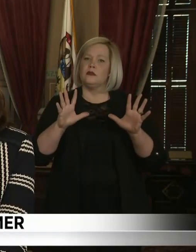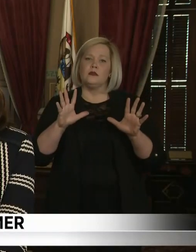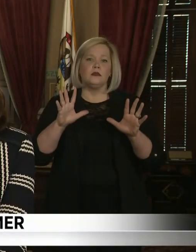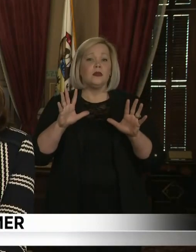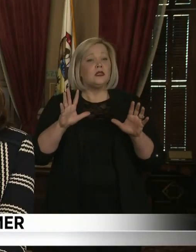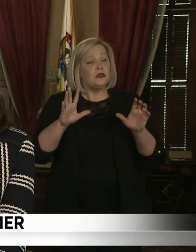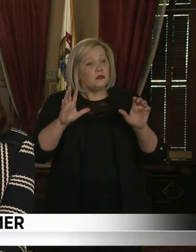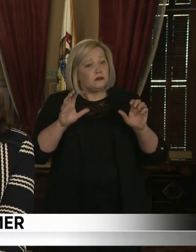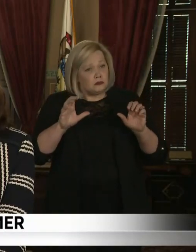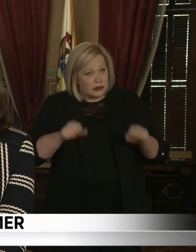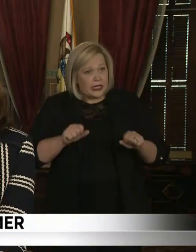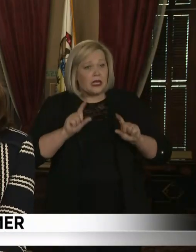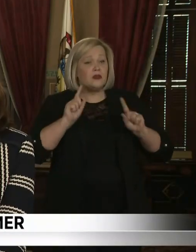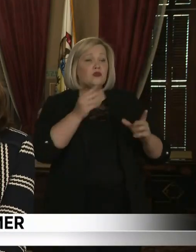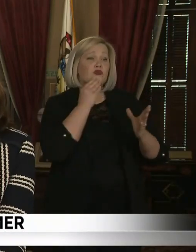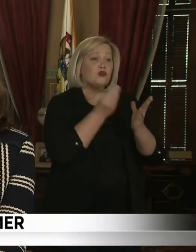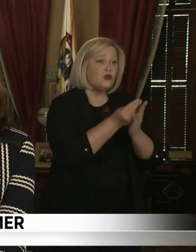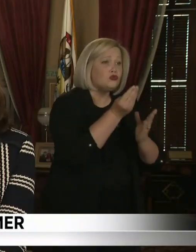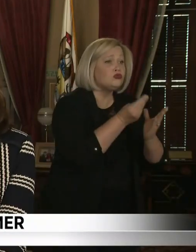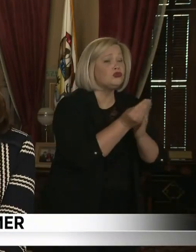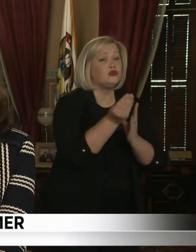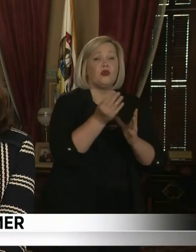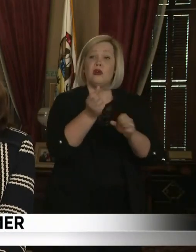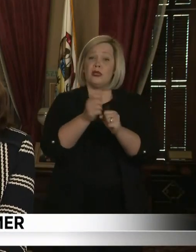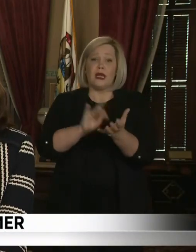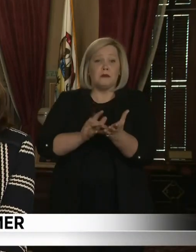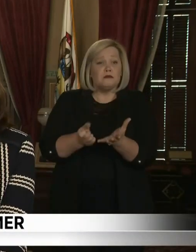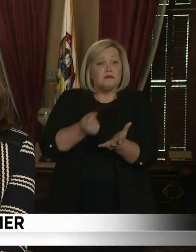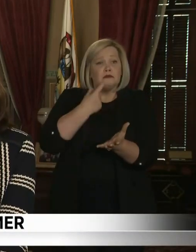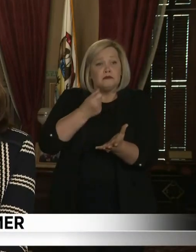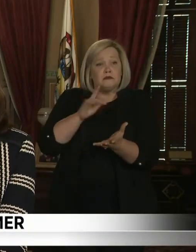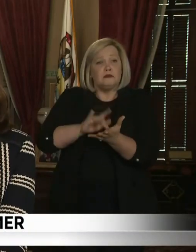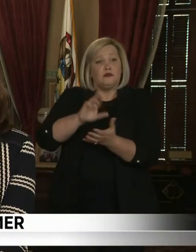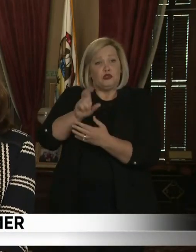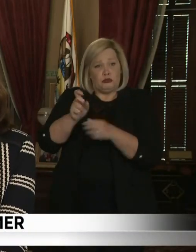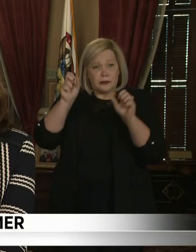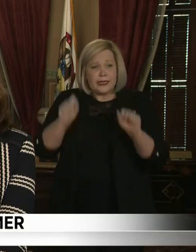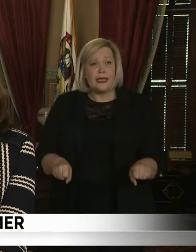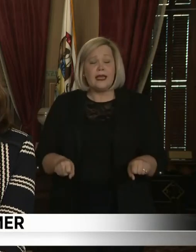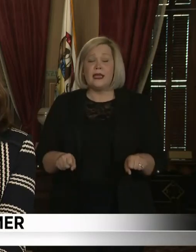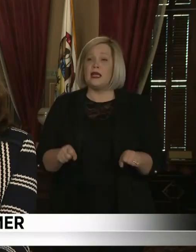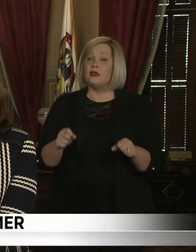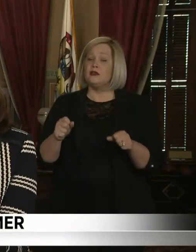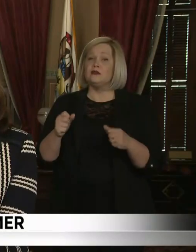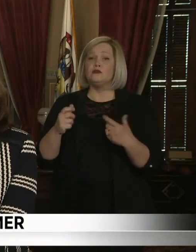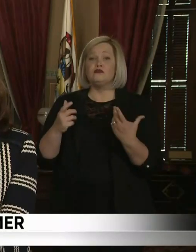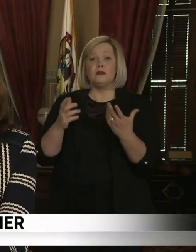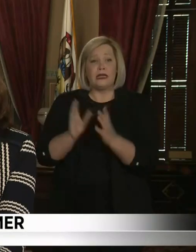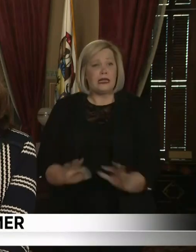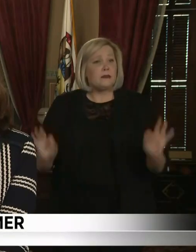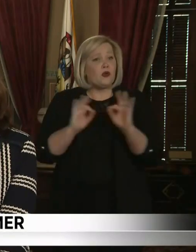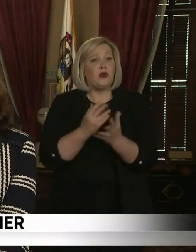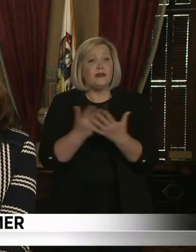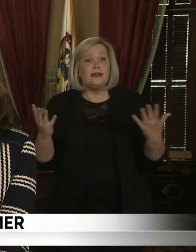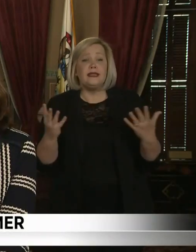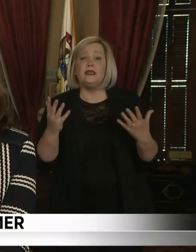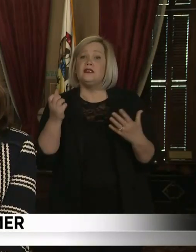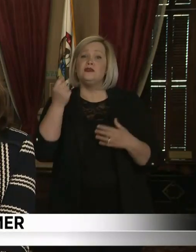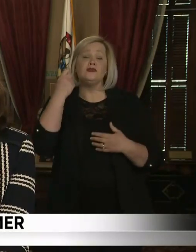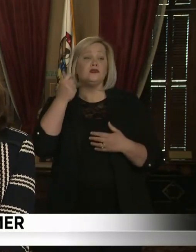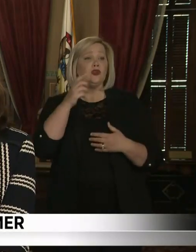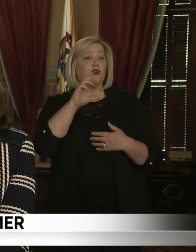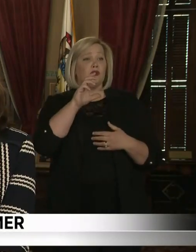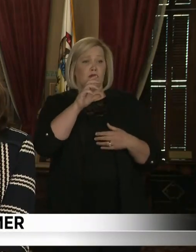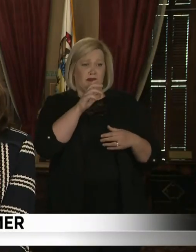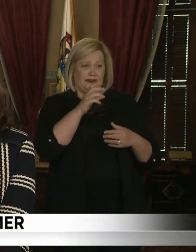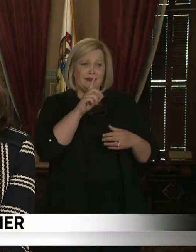grocery store, you can go to the pharmacy, get your prescriptions. You can go and do the critical things like filling up your